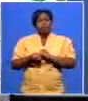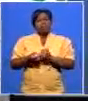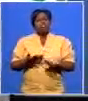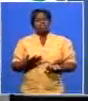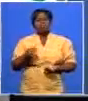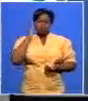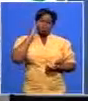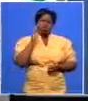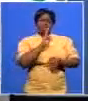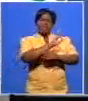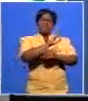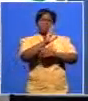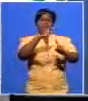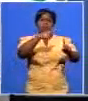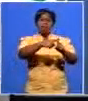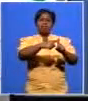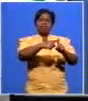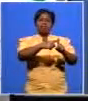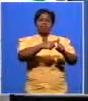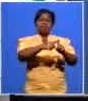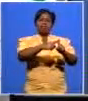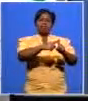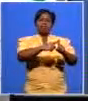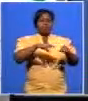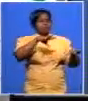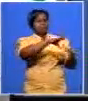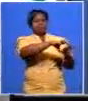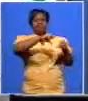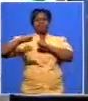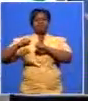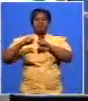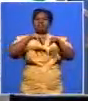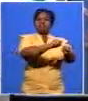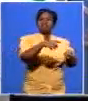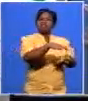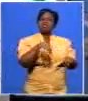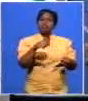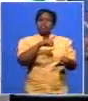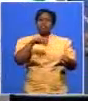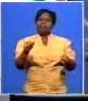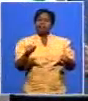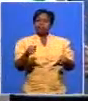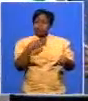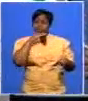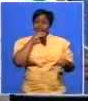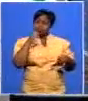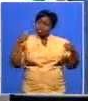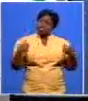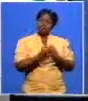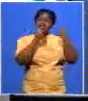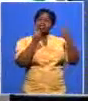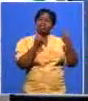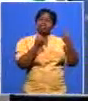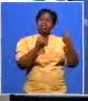freedom front pluses base away so we actually challenged the far right wing